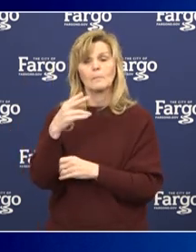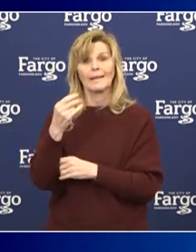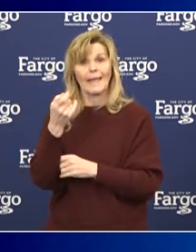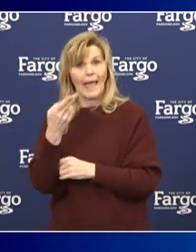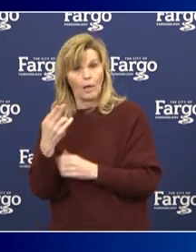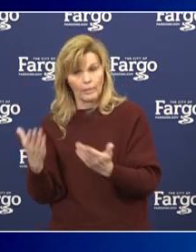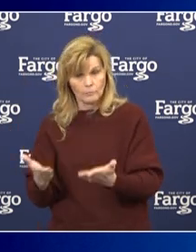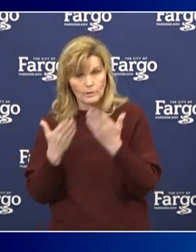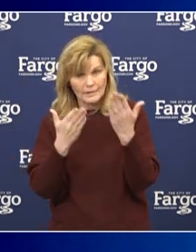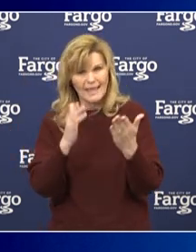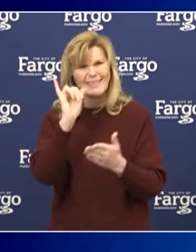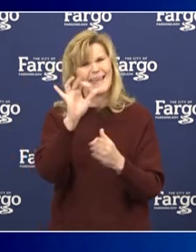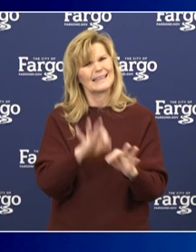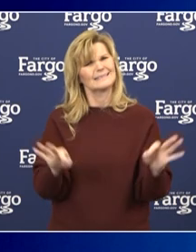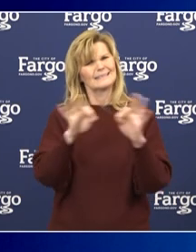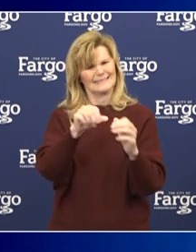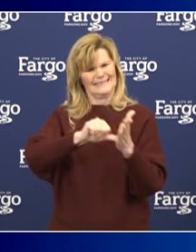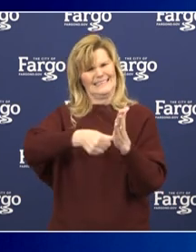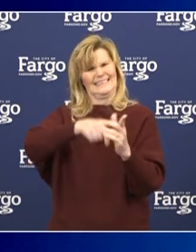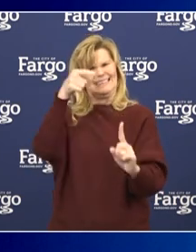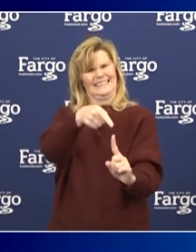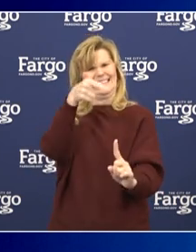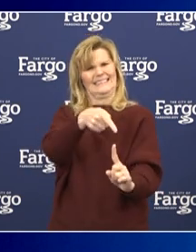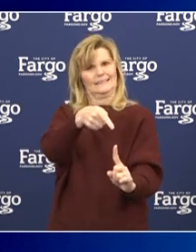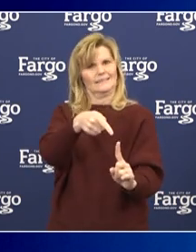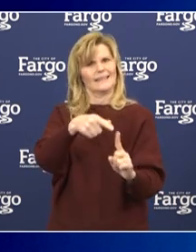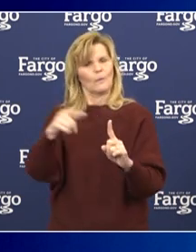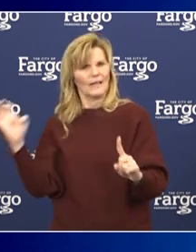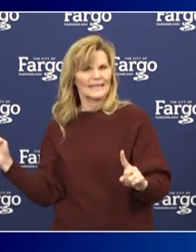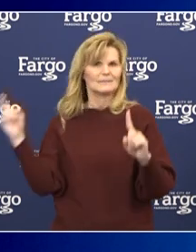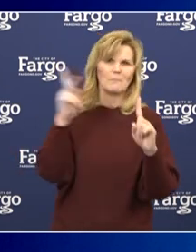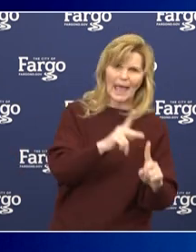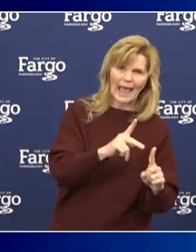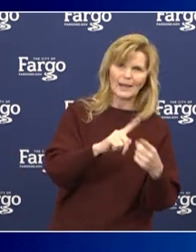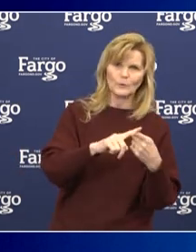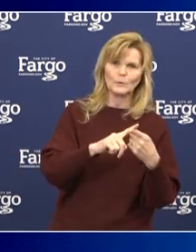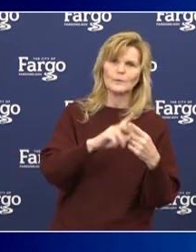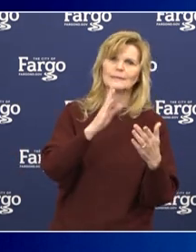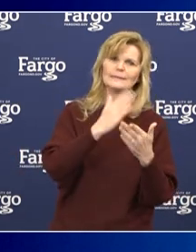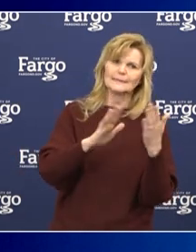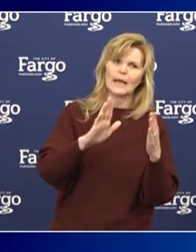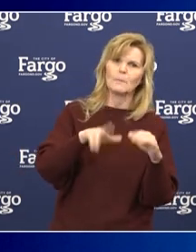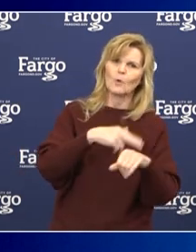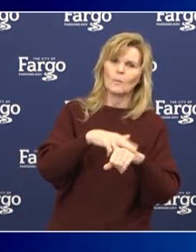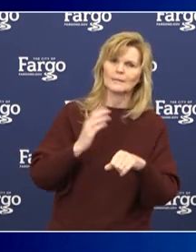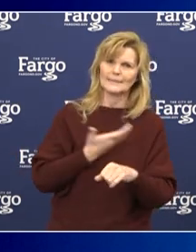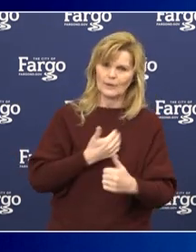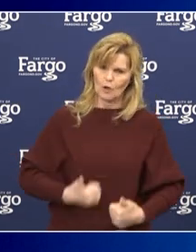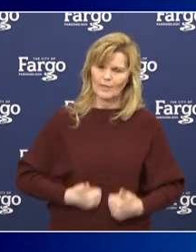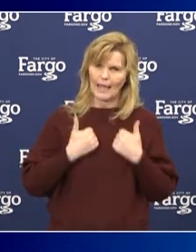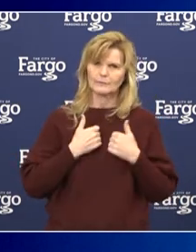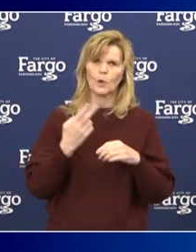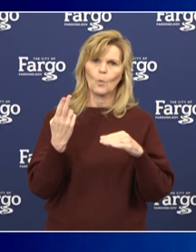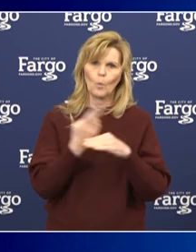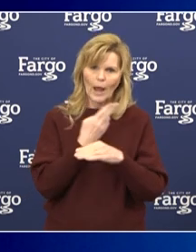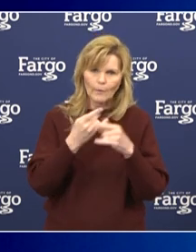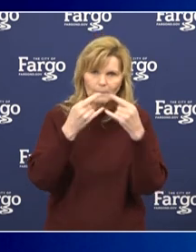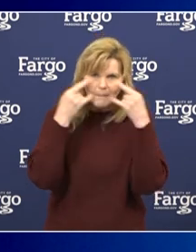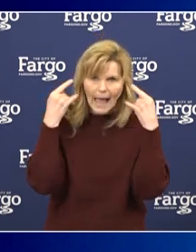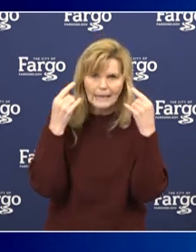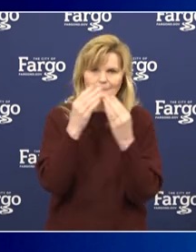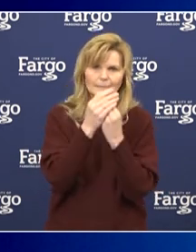the ticket, if you will, that will get us back to some normalcy in our lives. There's